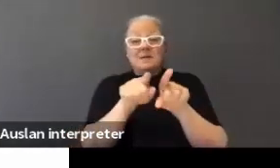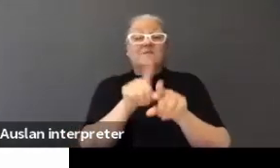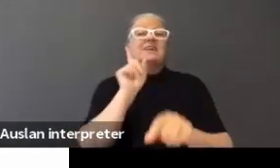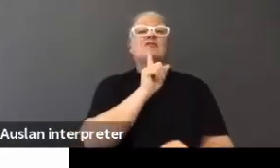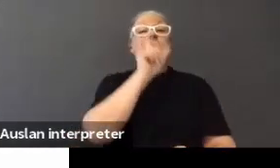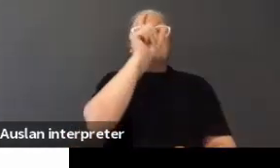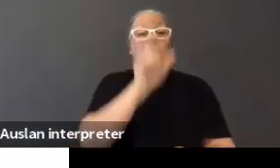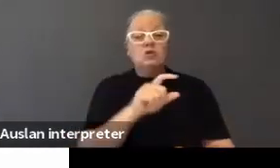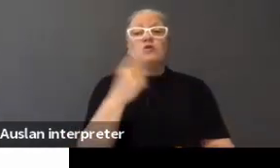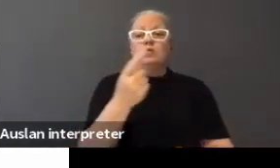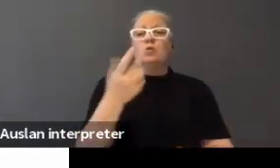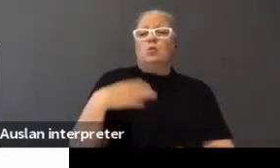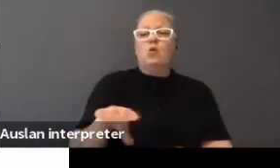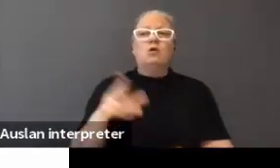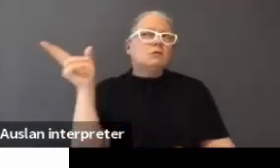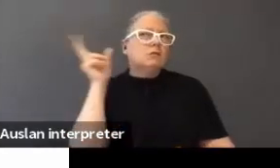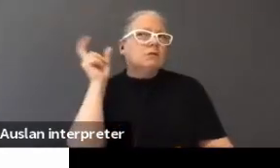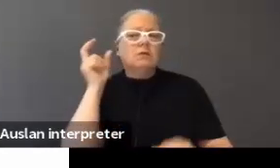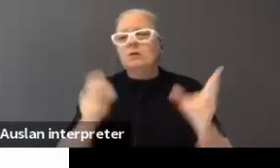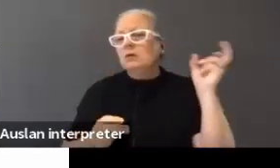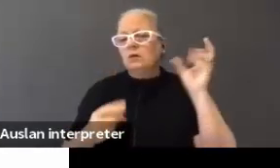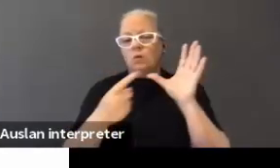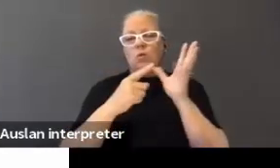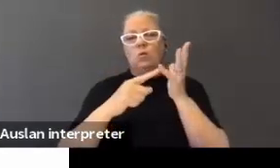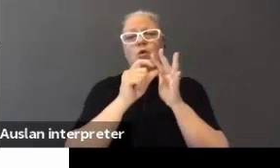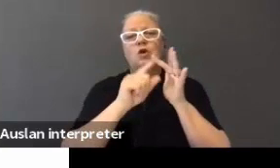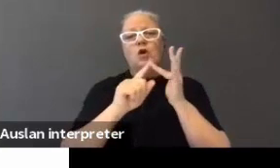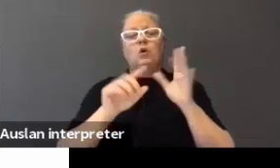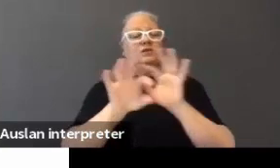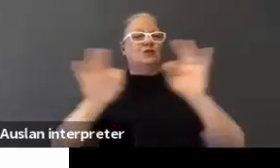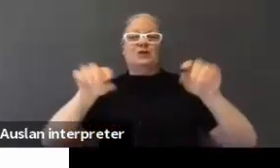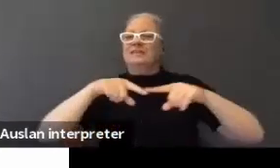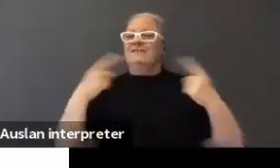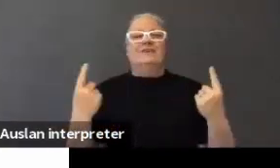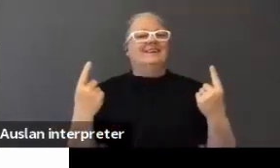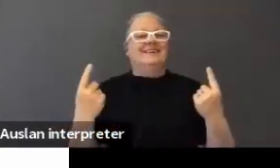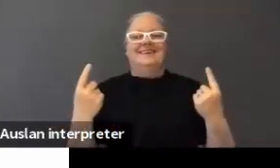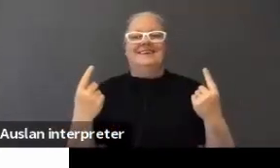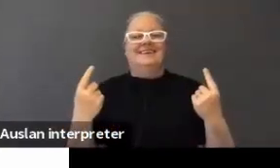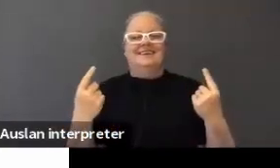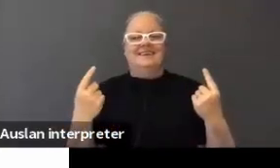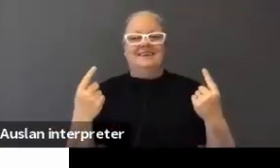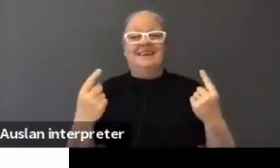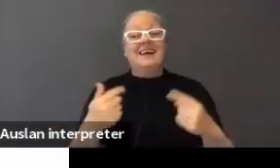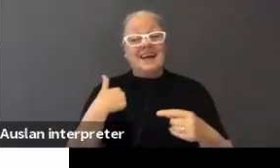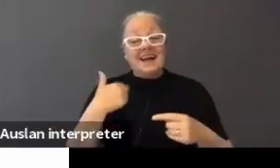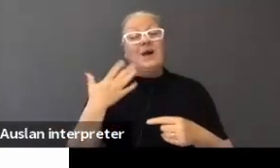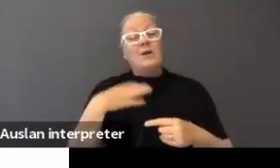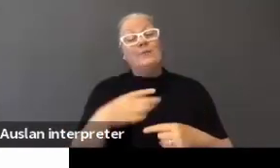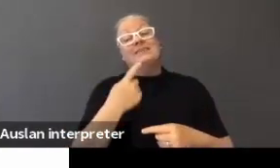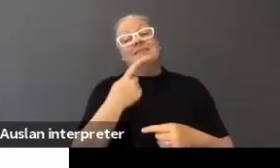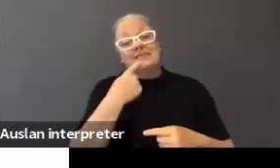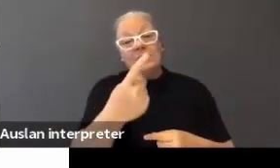requesting audio. It's no different. Okay. And I want to stress from the start